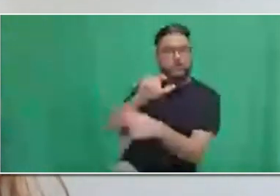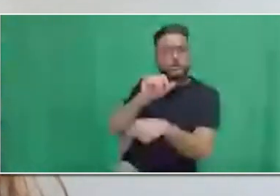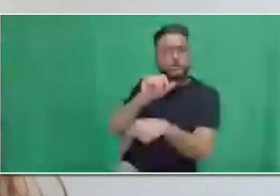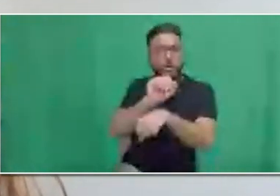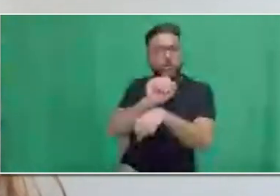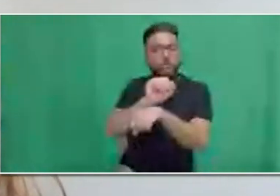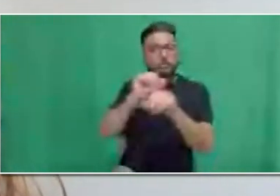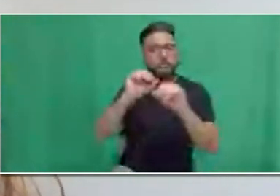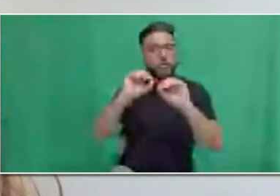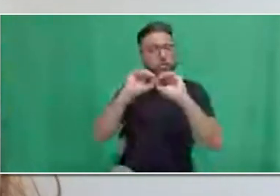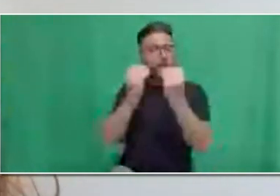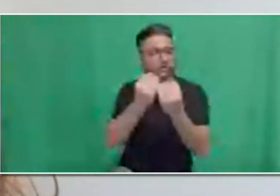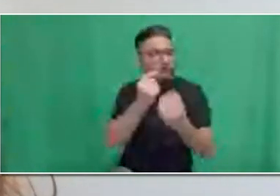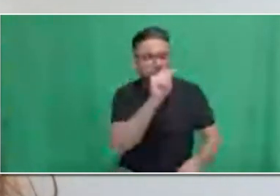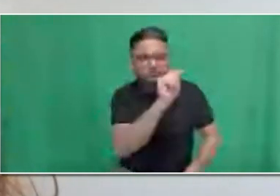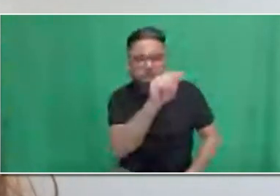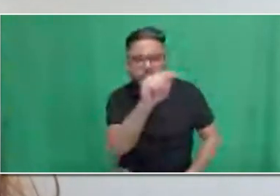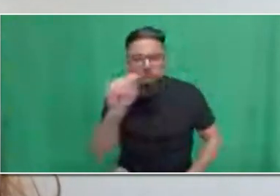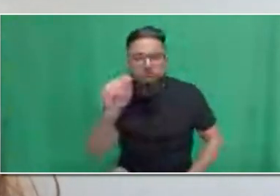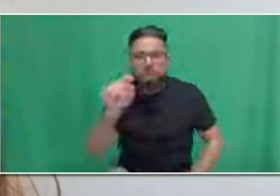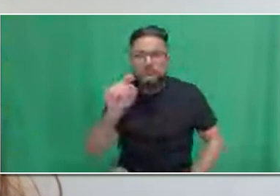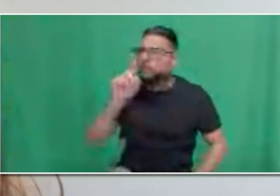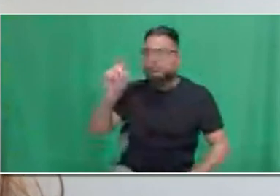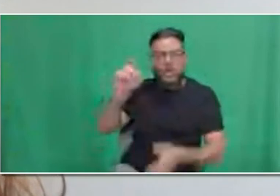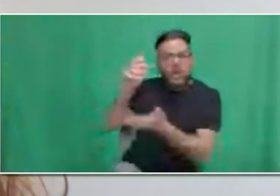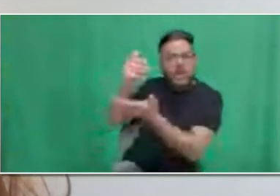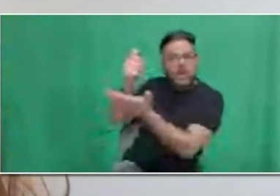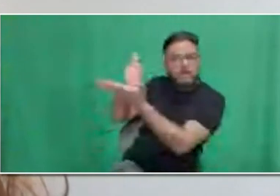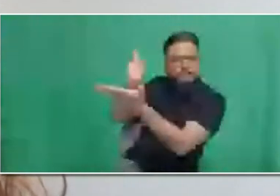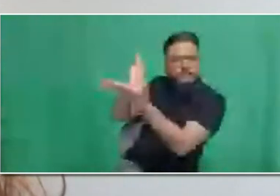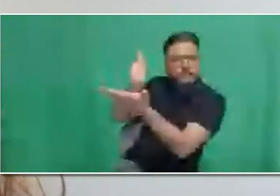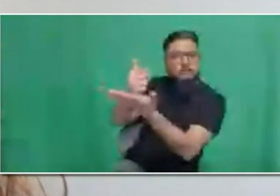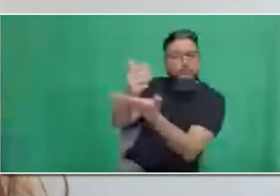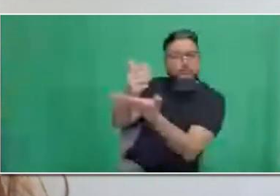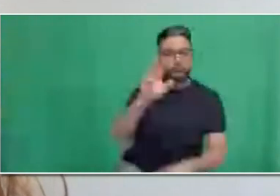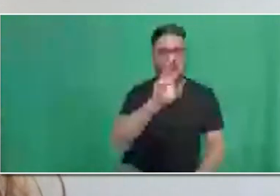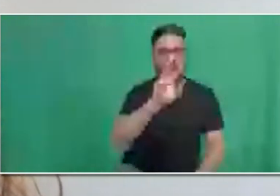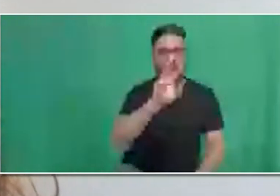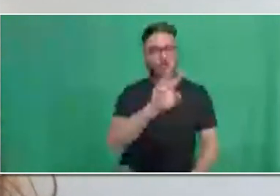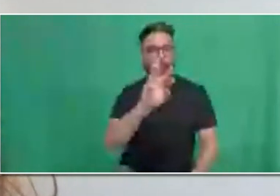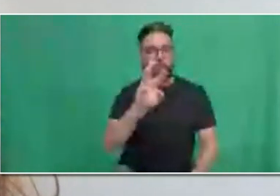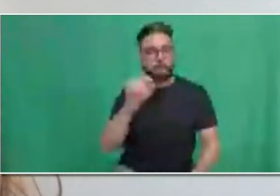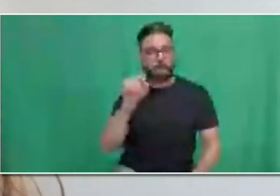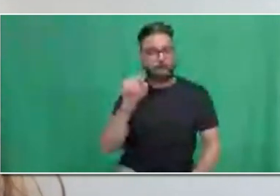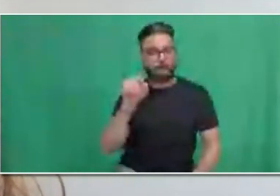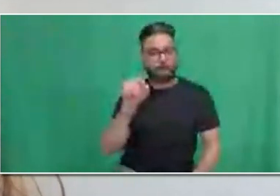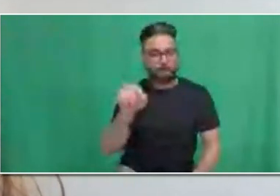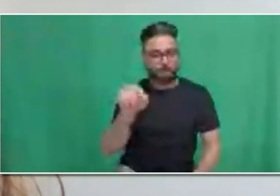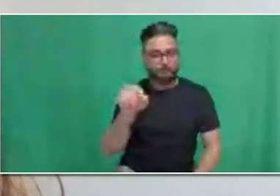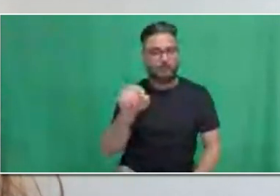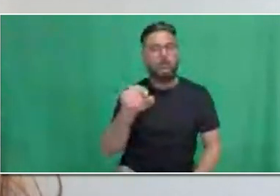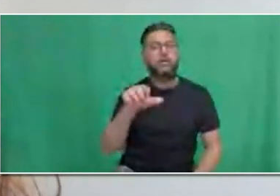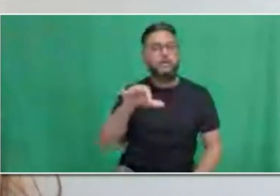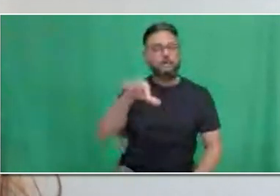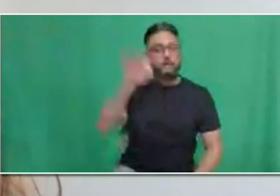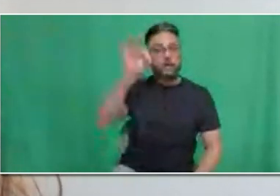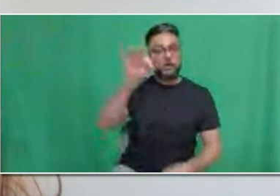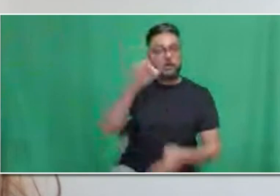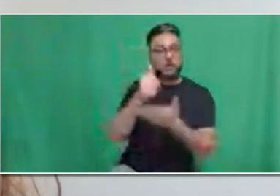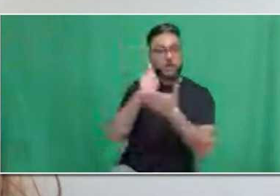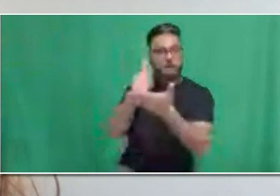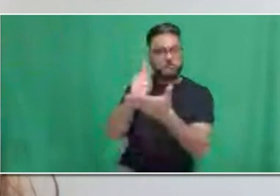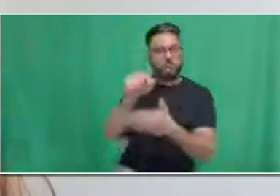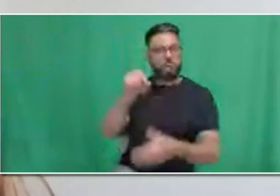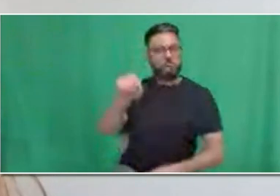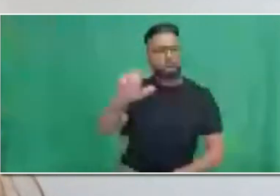.featured.finehealth.ca to locate the closest Employment Ontario service provider and